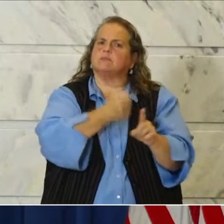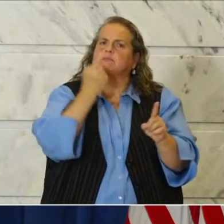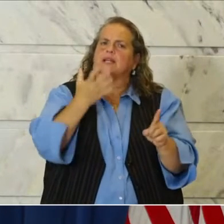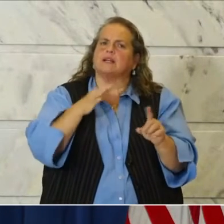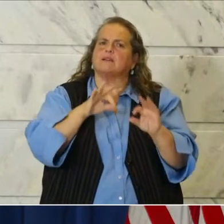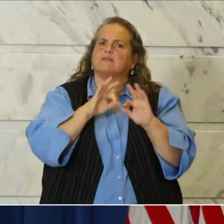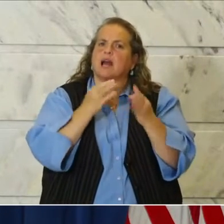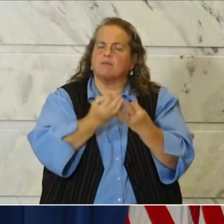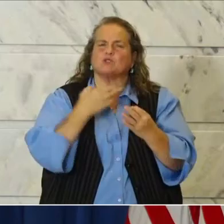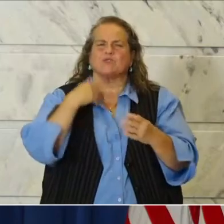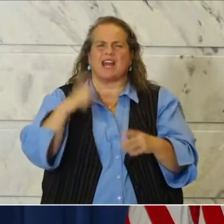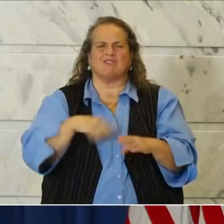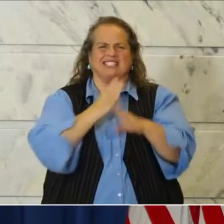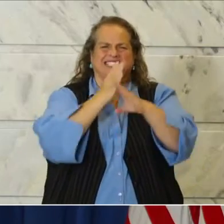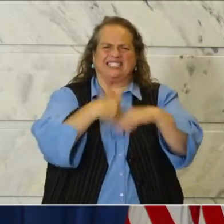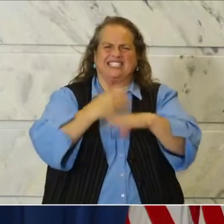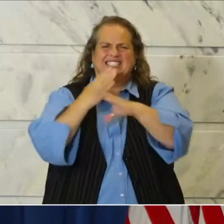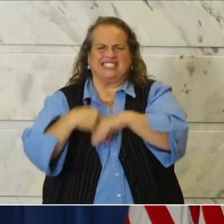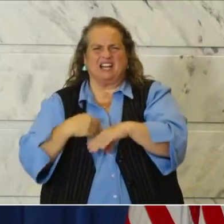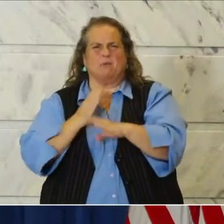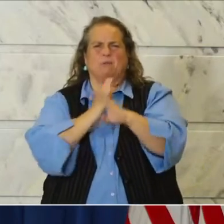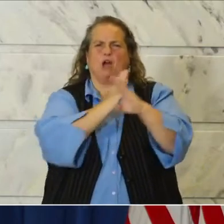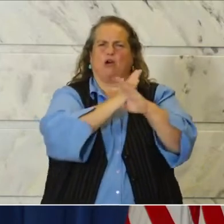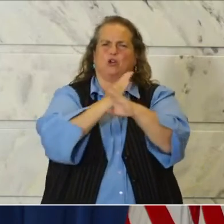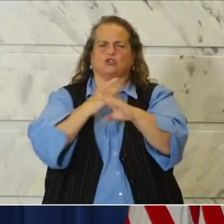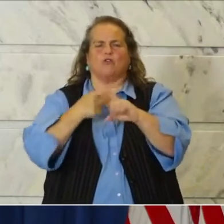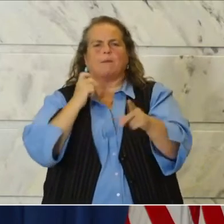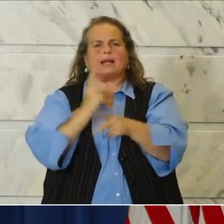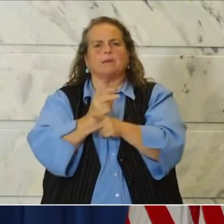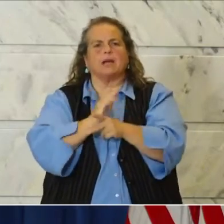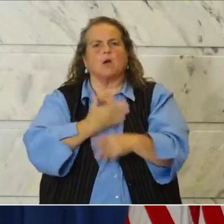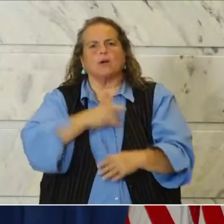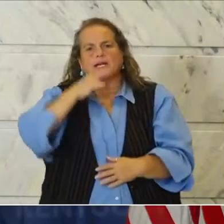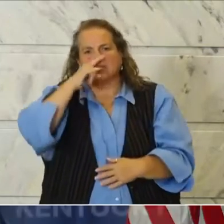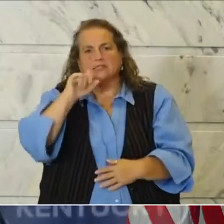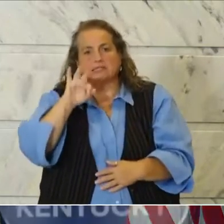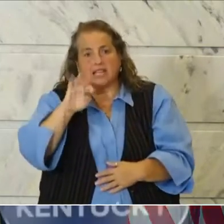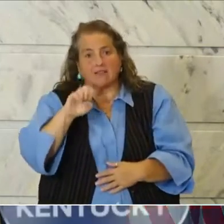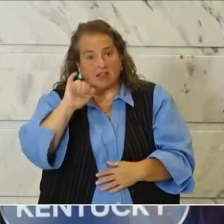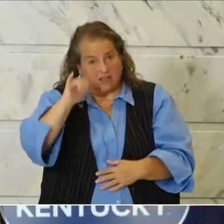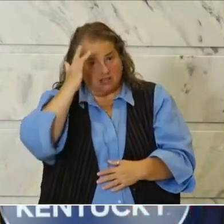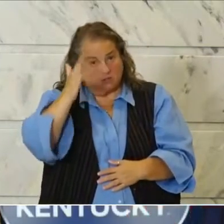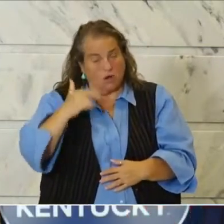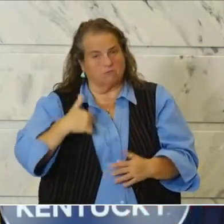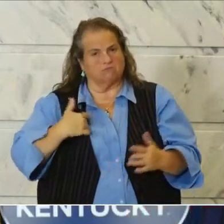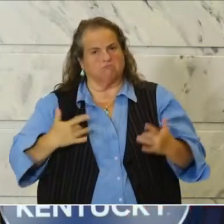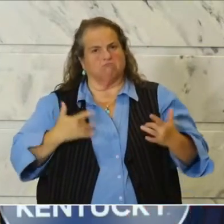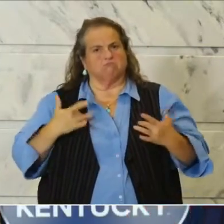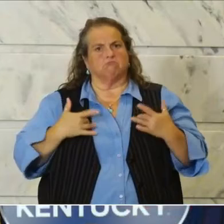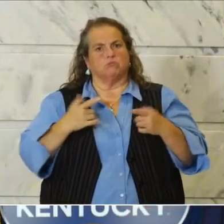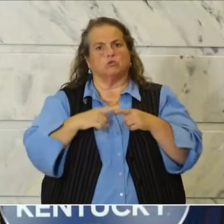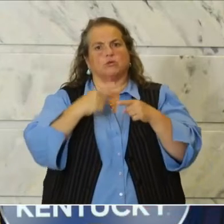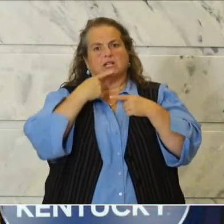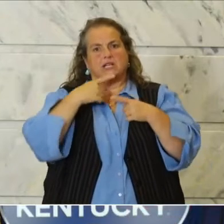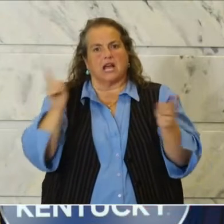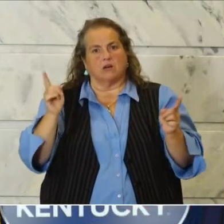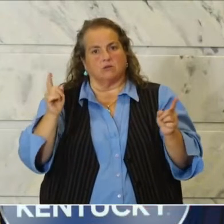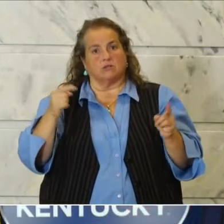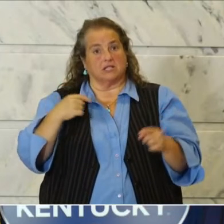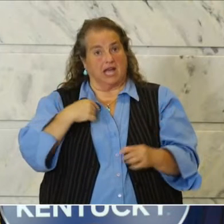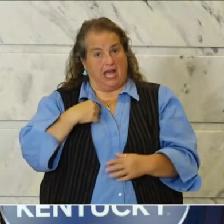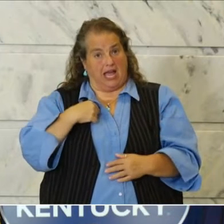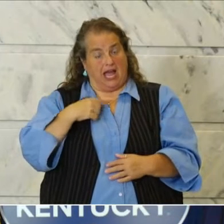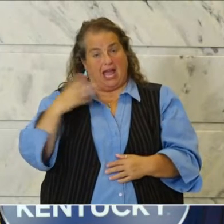additional barriers to keeping our kids safe. That is why I am so excited to announce that I have teamed up with Lieutenant